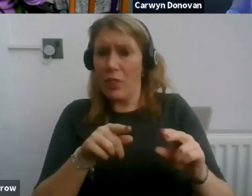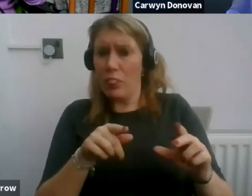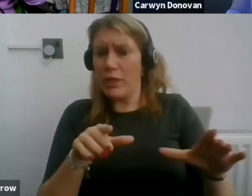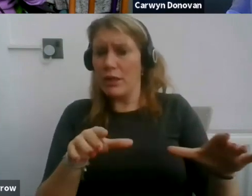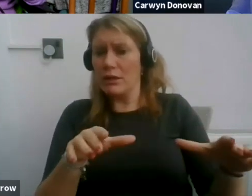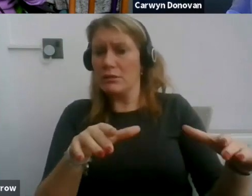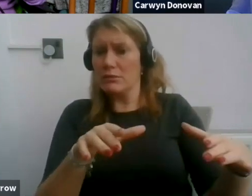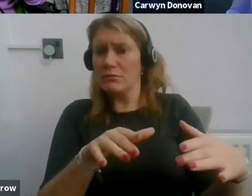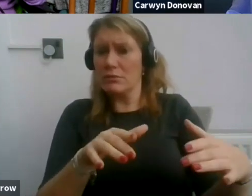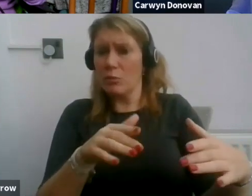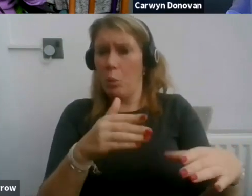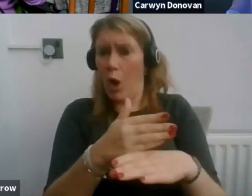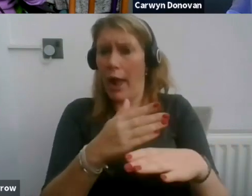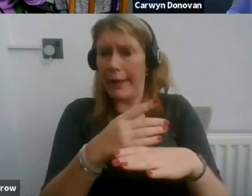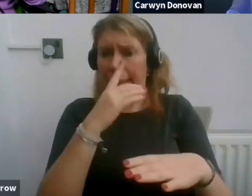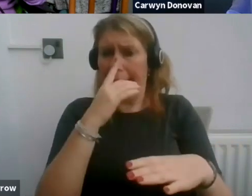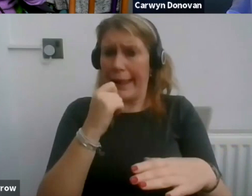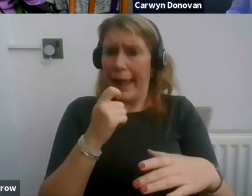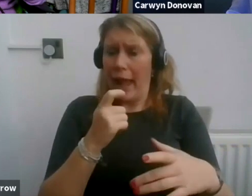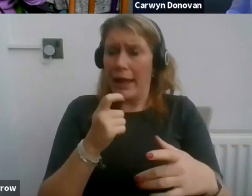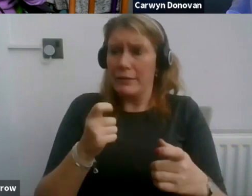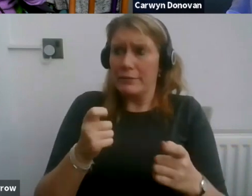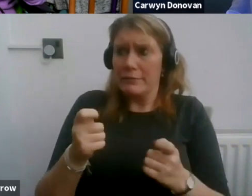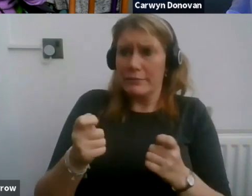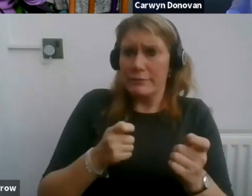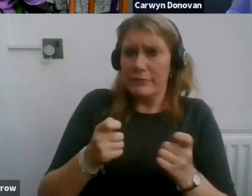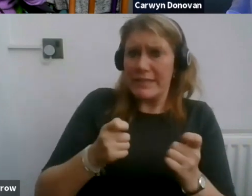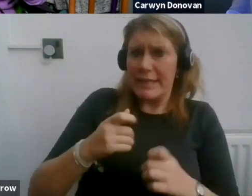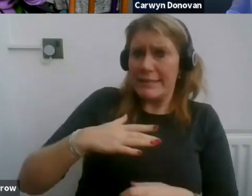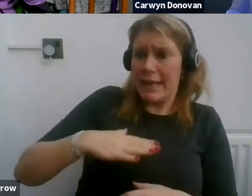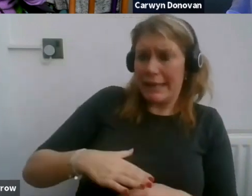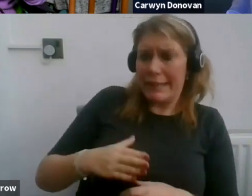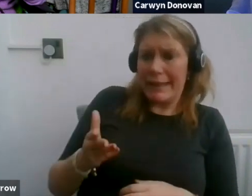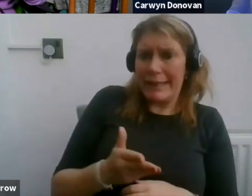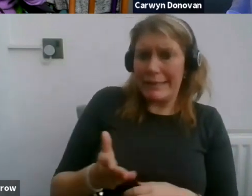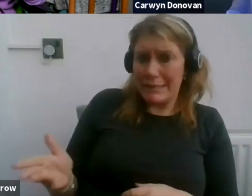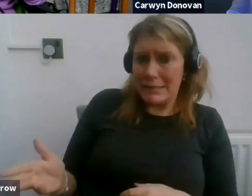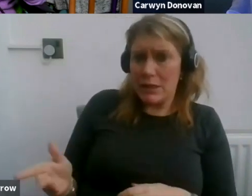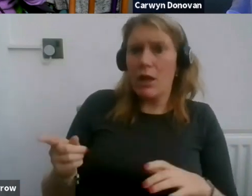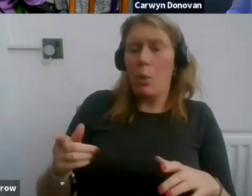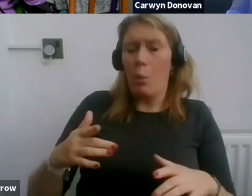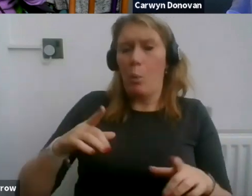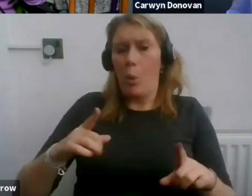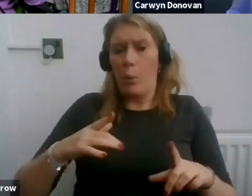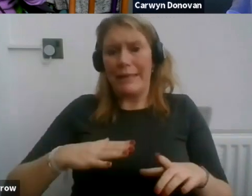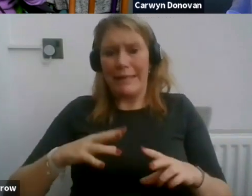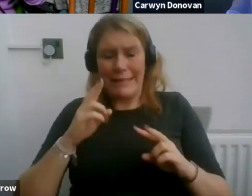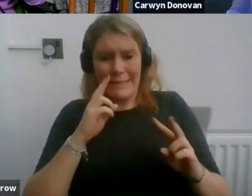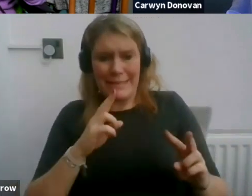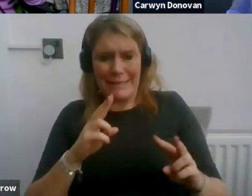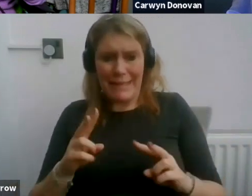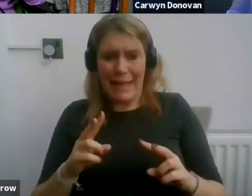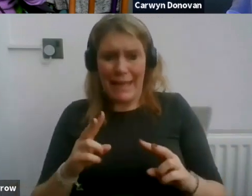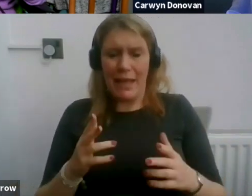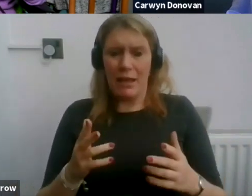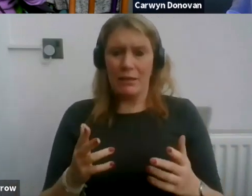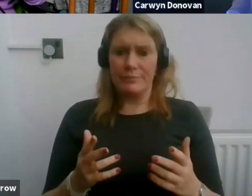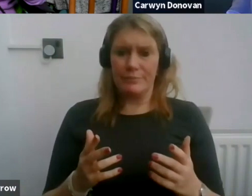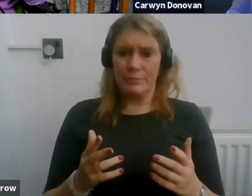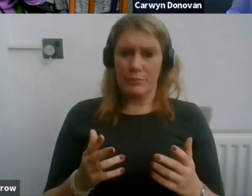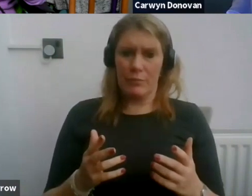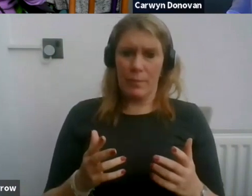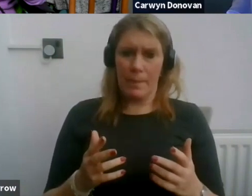There is no juncture at that point. What we need to see from that point is that reasonable, the